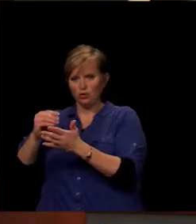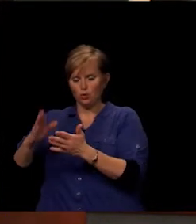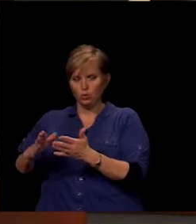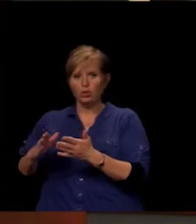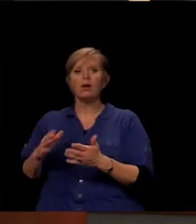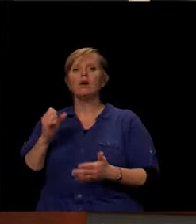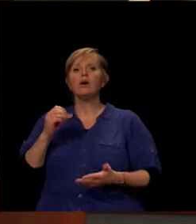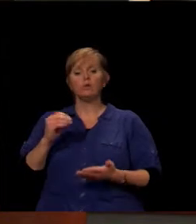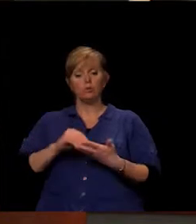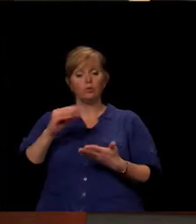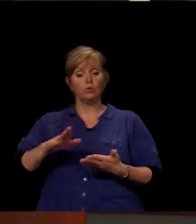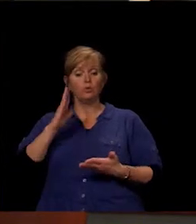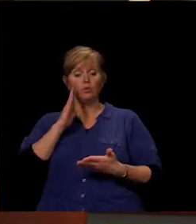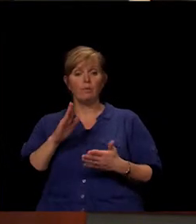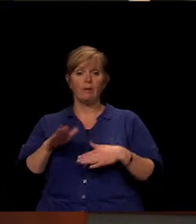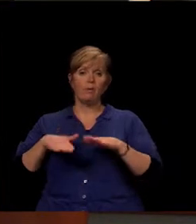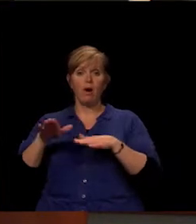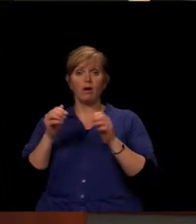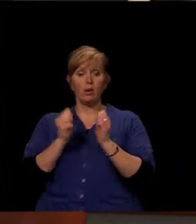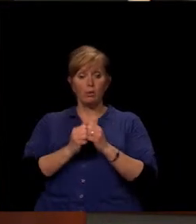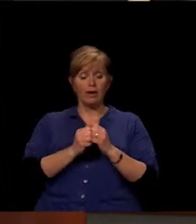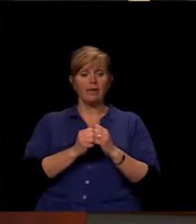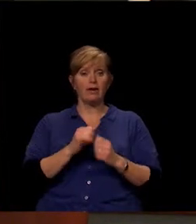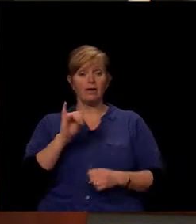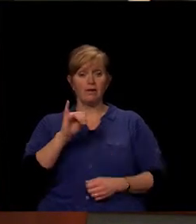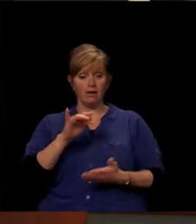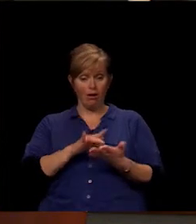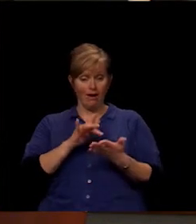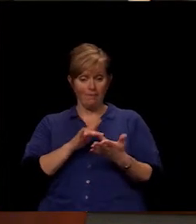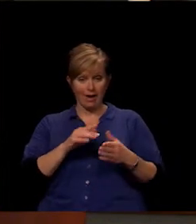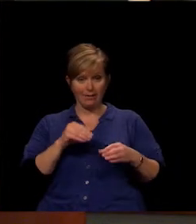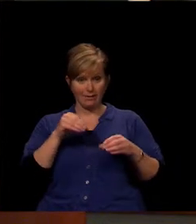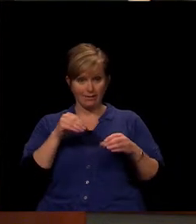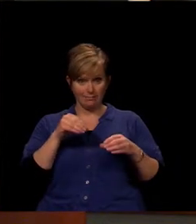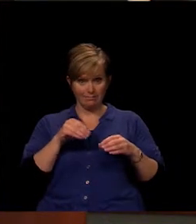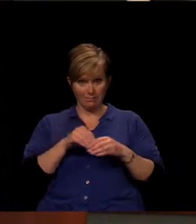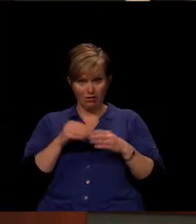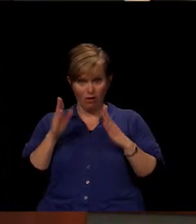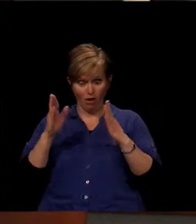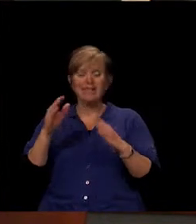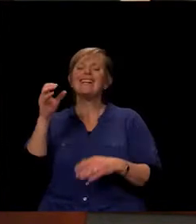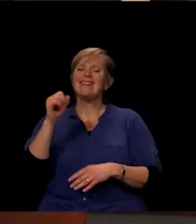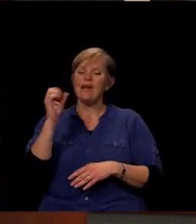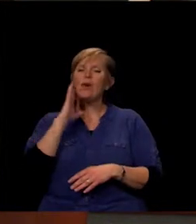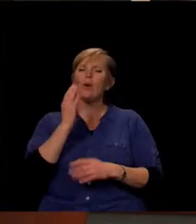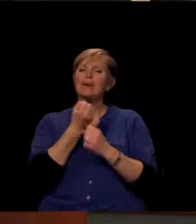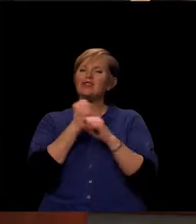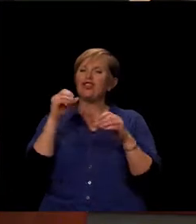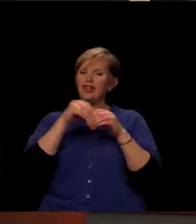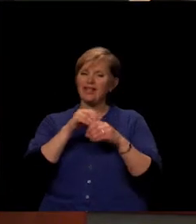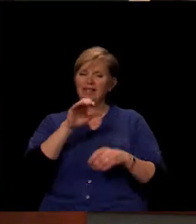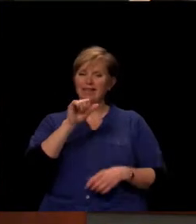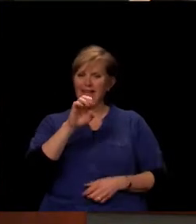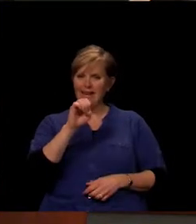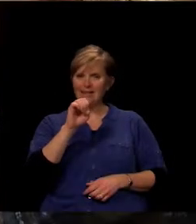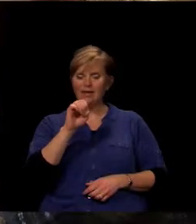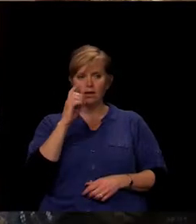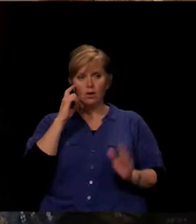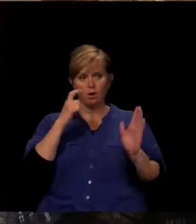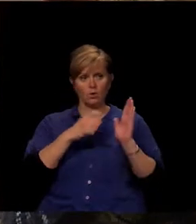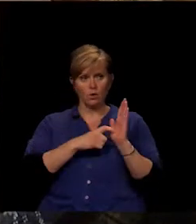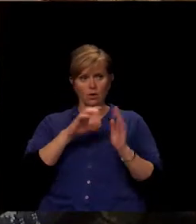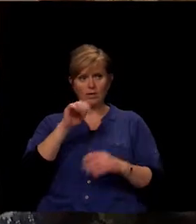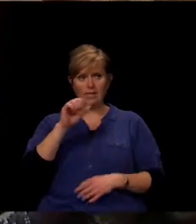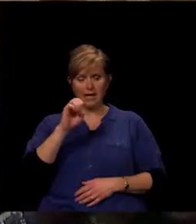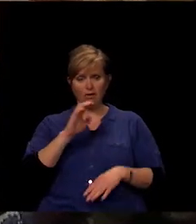everything with their iPads going forward and assigned to it. They will. Especially inside of a case. You might notice the case that's on that particular iPad.